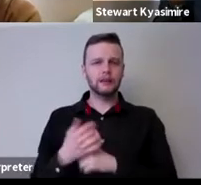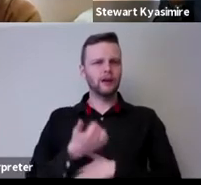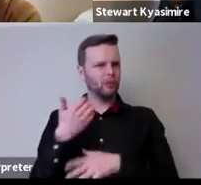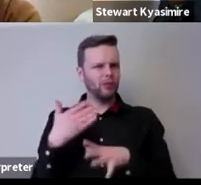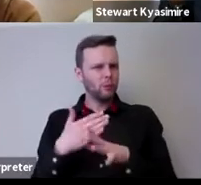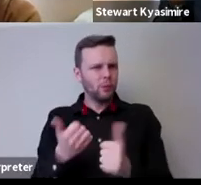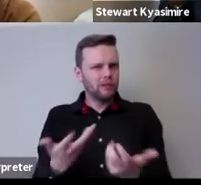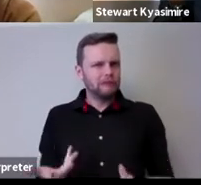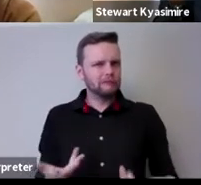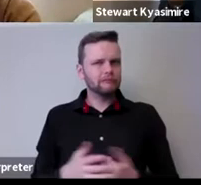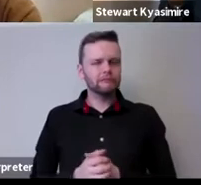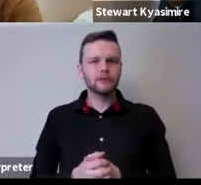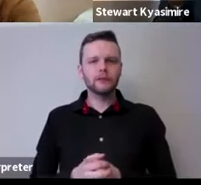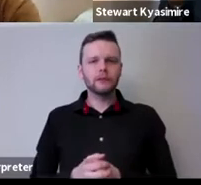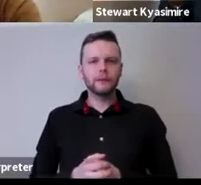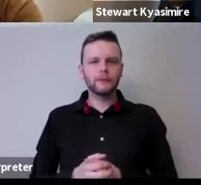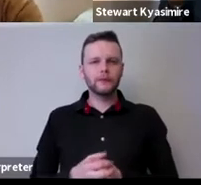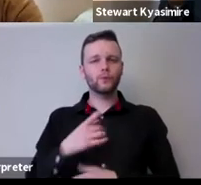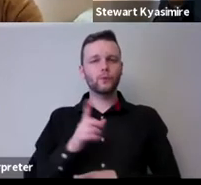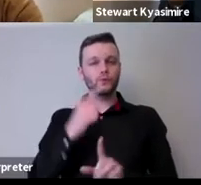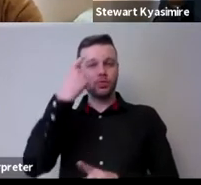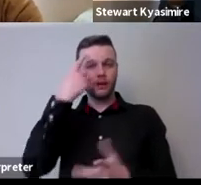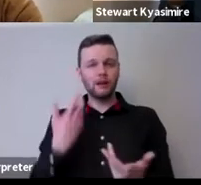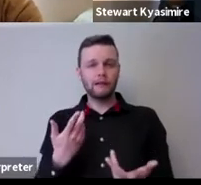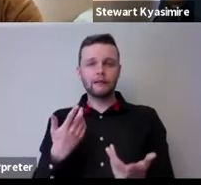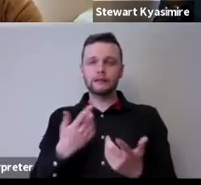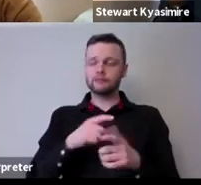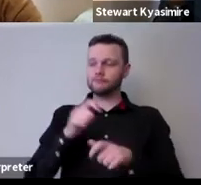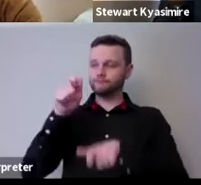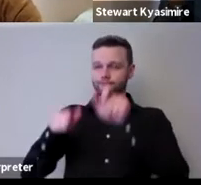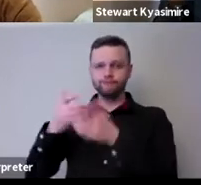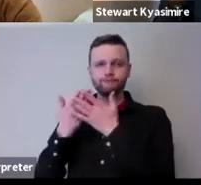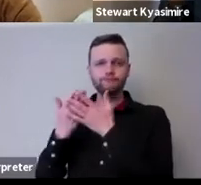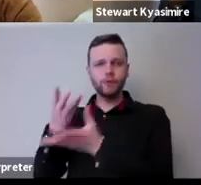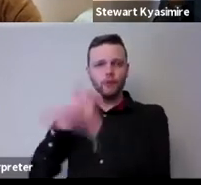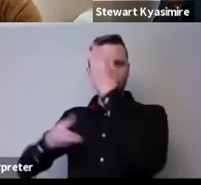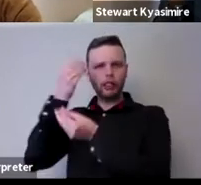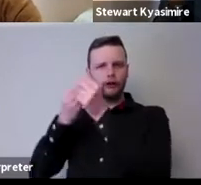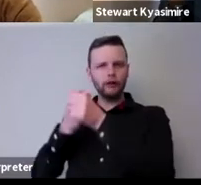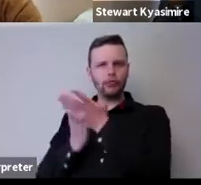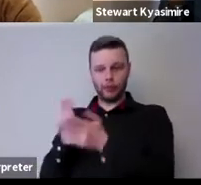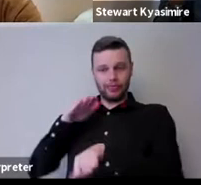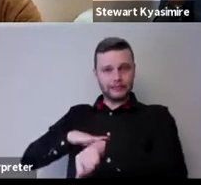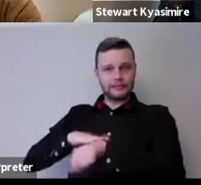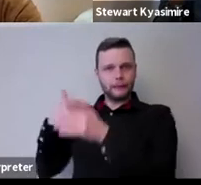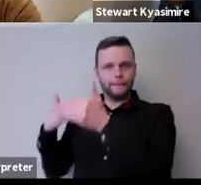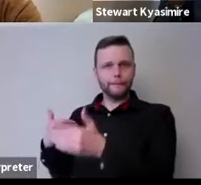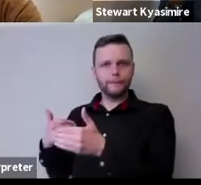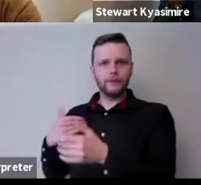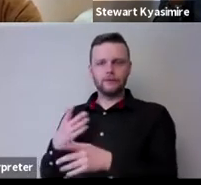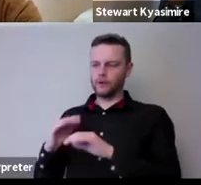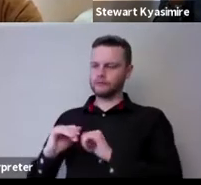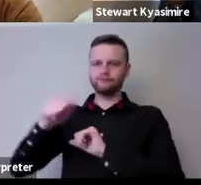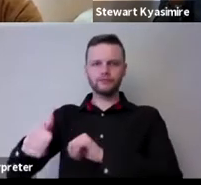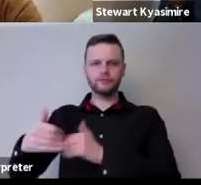um in in and and what do you think those students will have learned through this period and what will they take into tomorrow